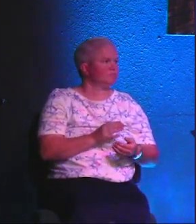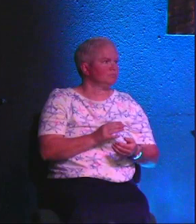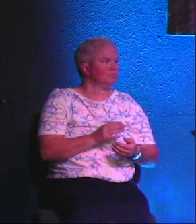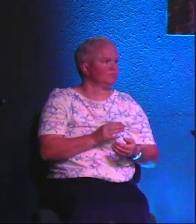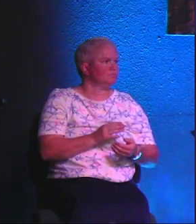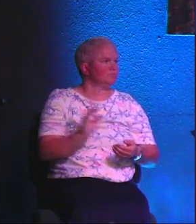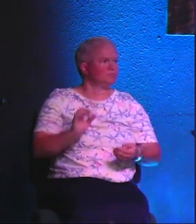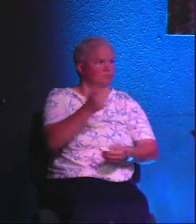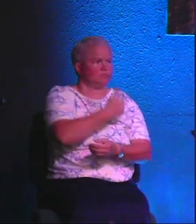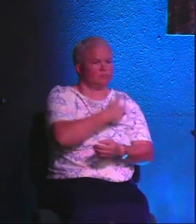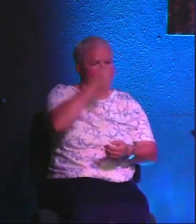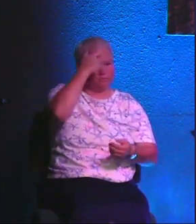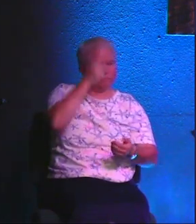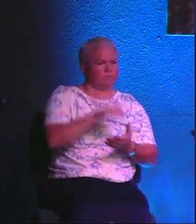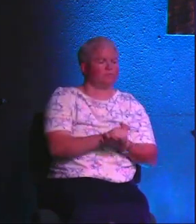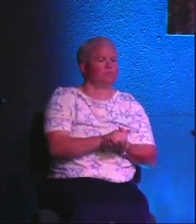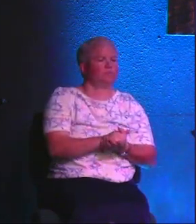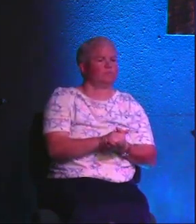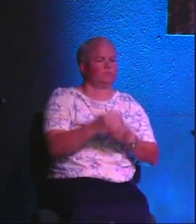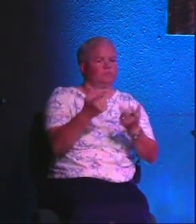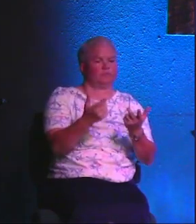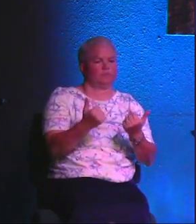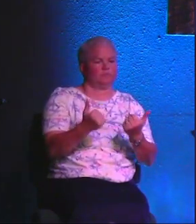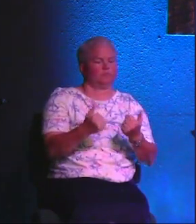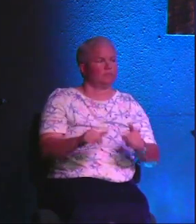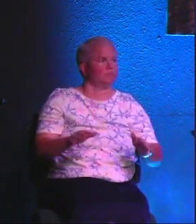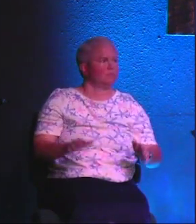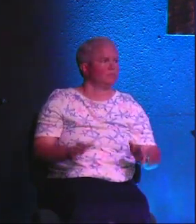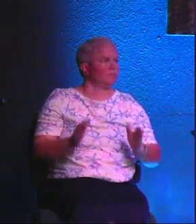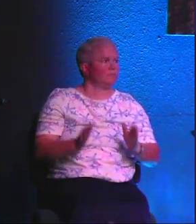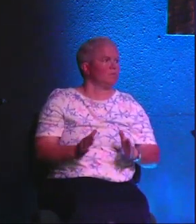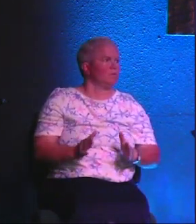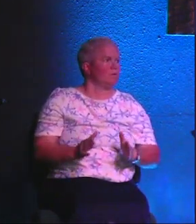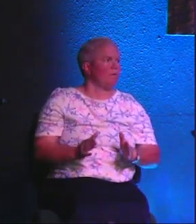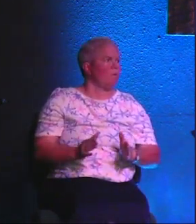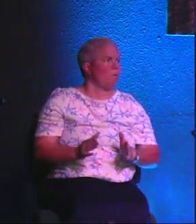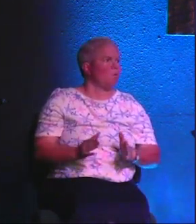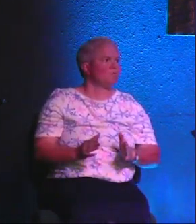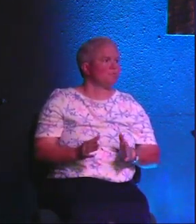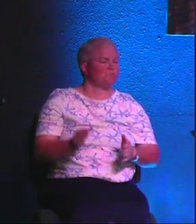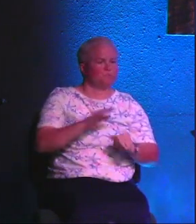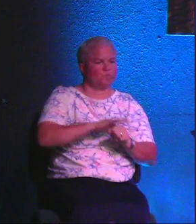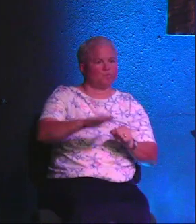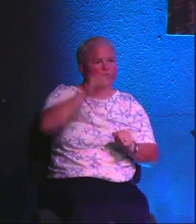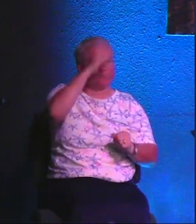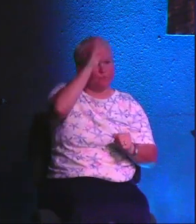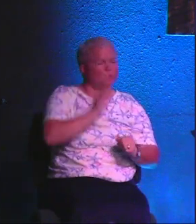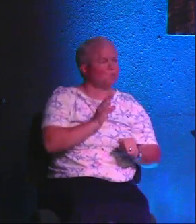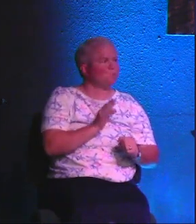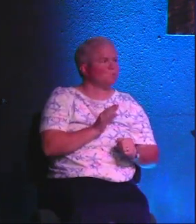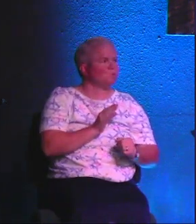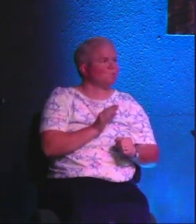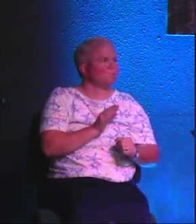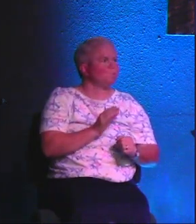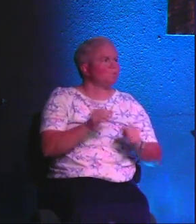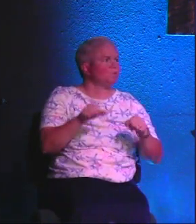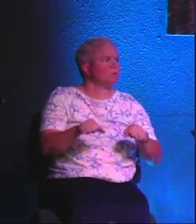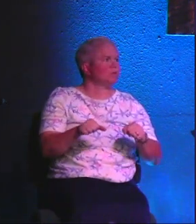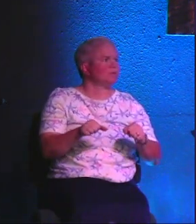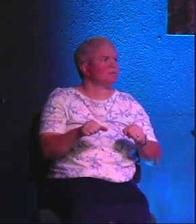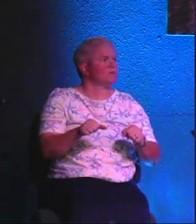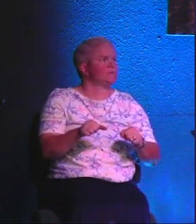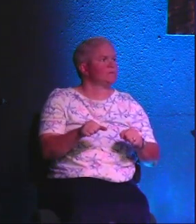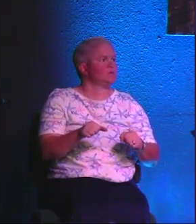we believe the same thing. Well, did Jesus come in physical form? And when he did, was he still fully God and fully, man, no, I can't, I